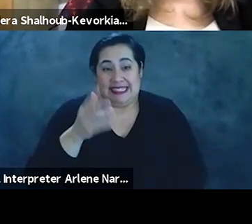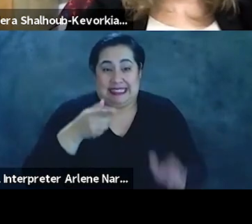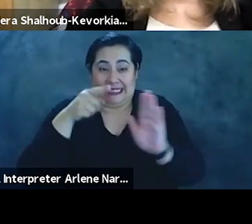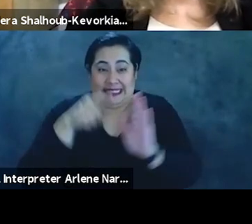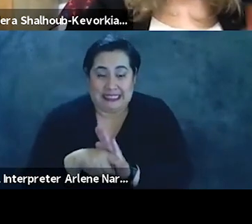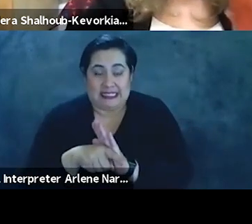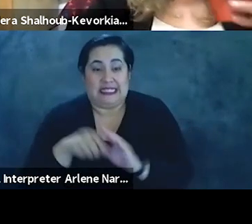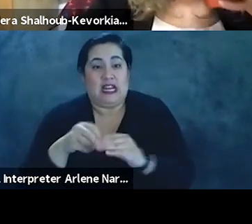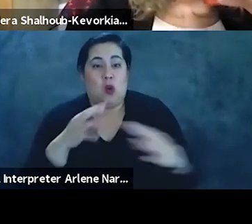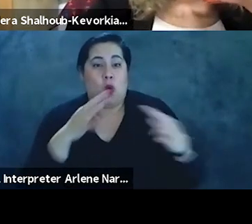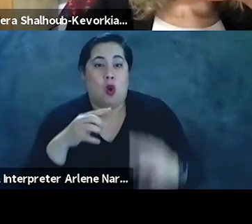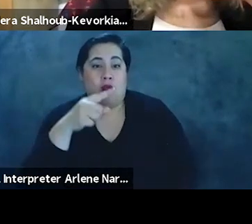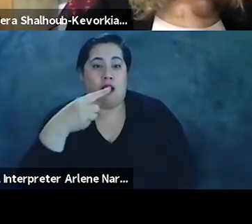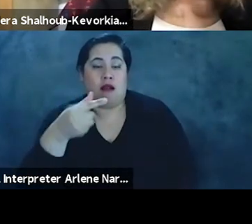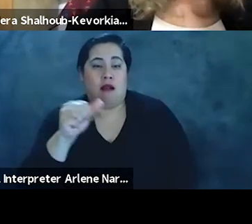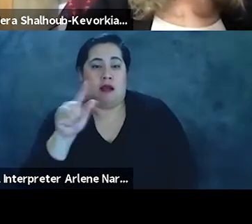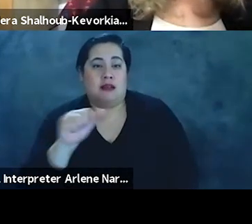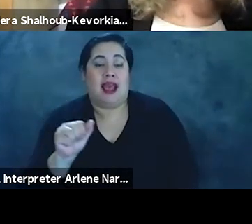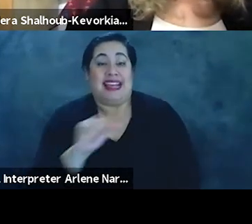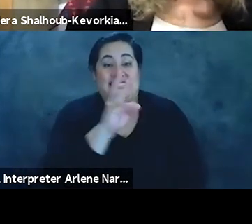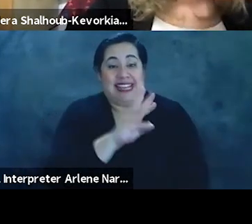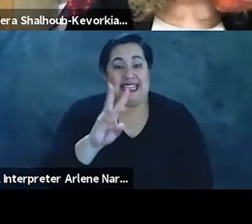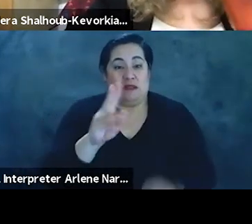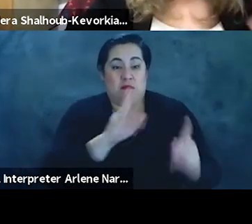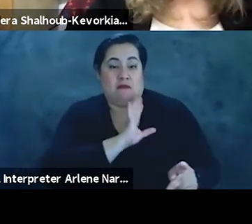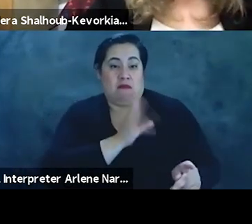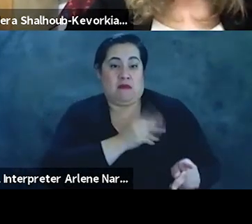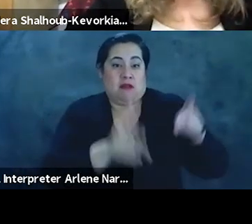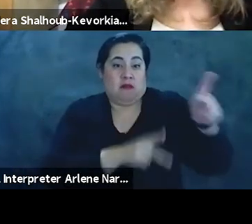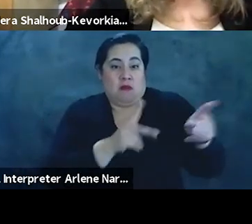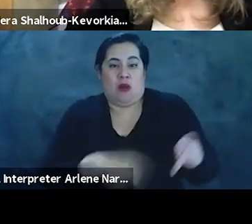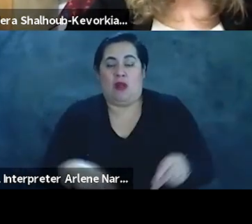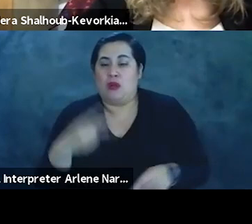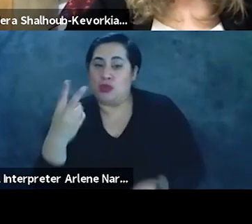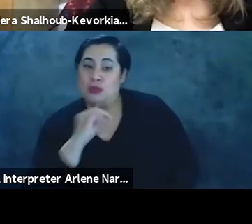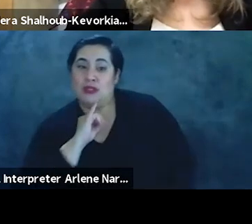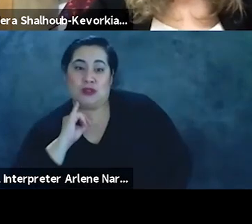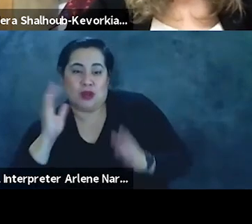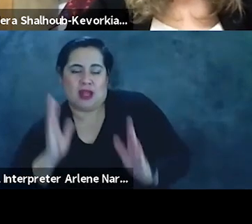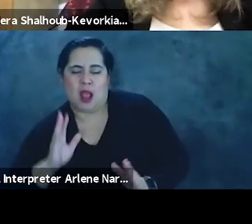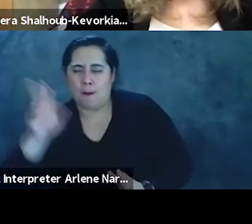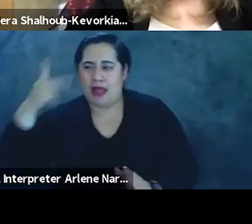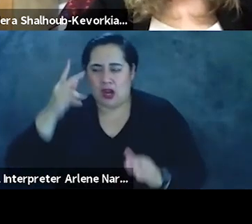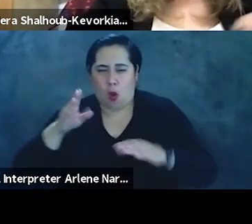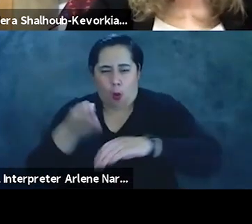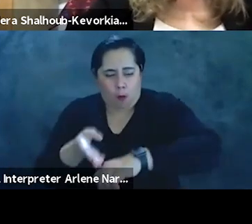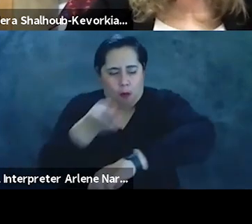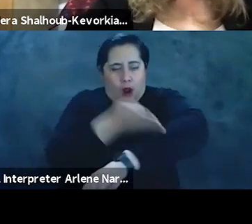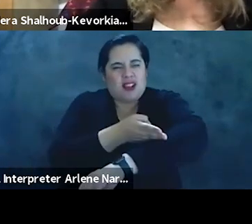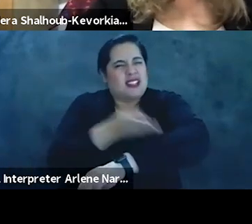Israelis. The BLM chant, Say Her Name, echoes through this publishing choice. Political progress, perhaps, is evident here.